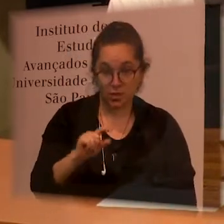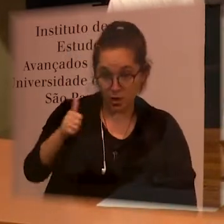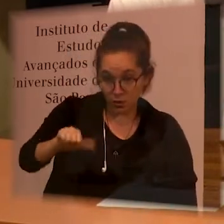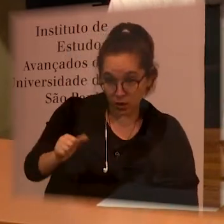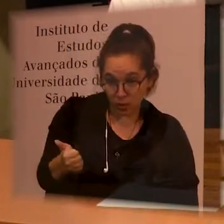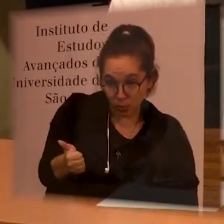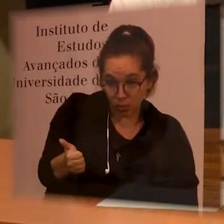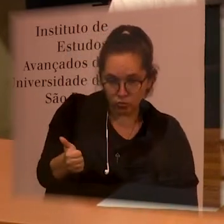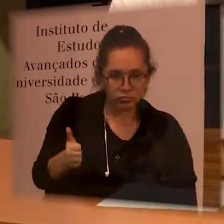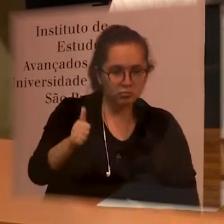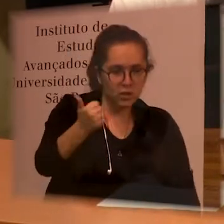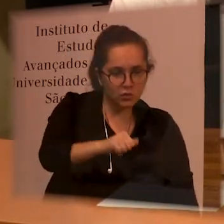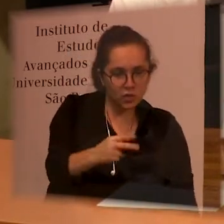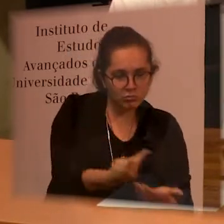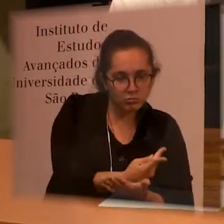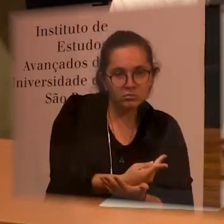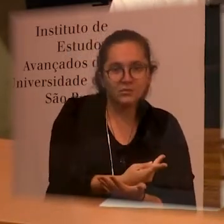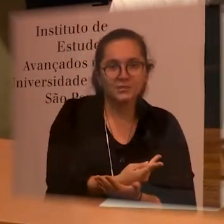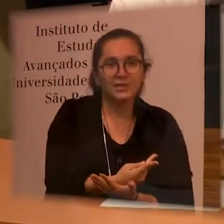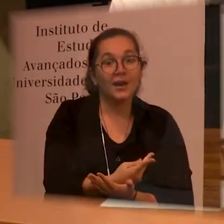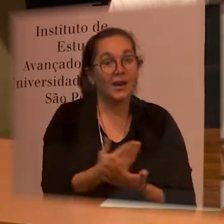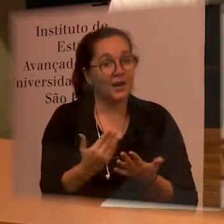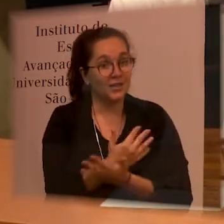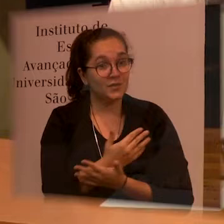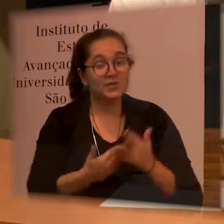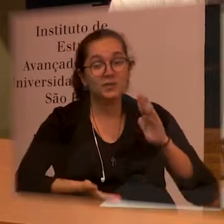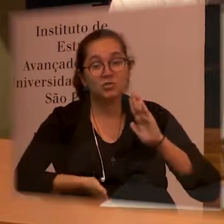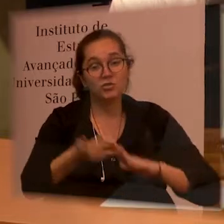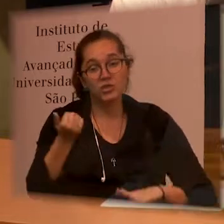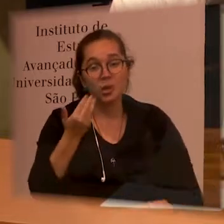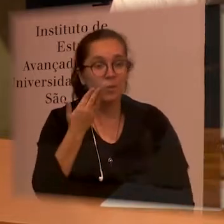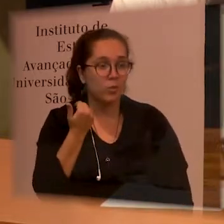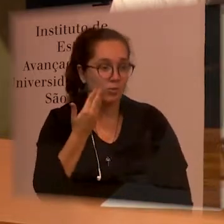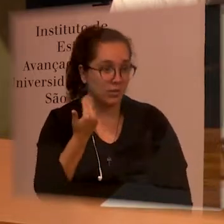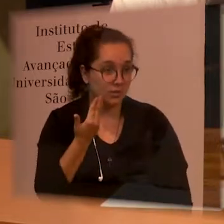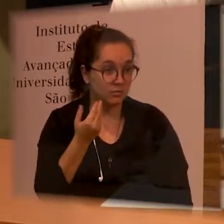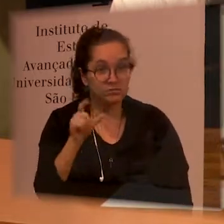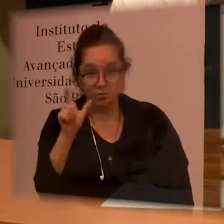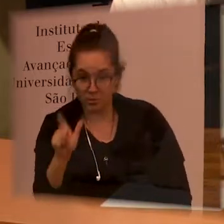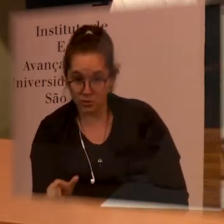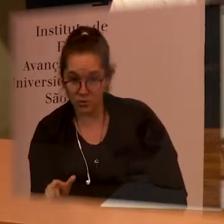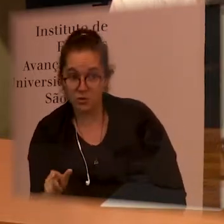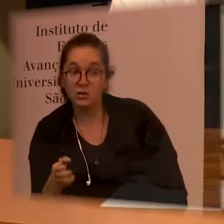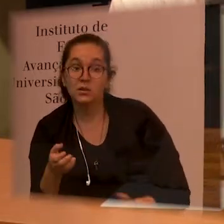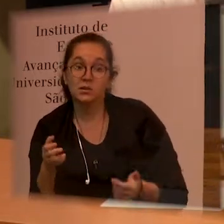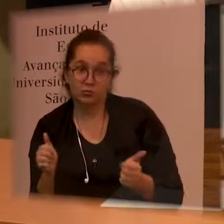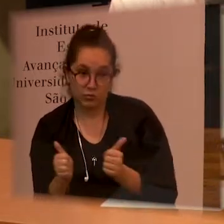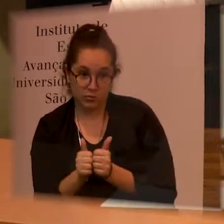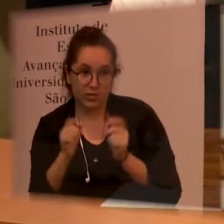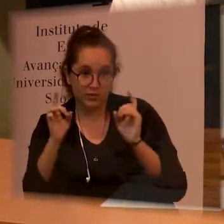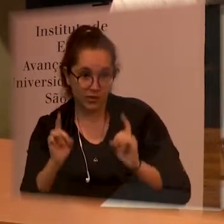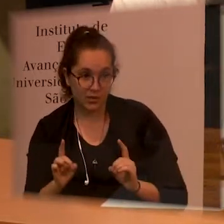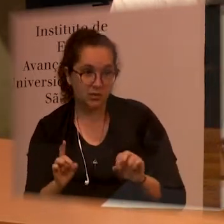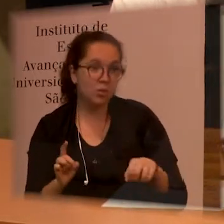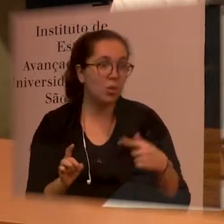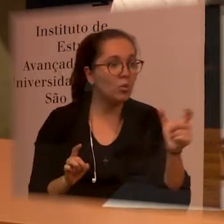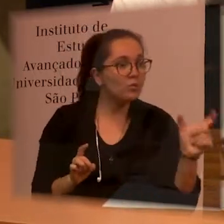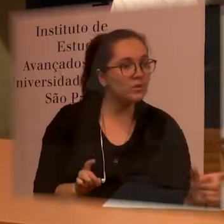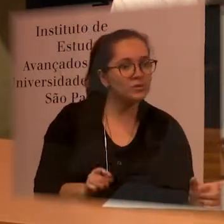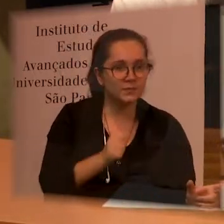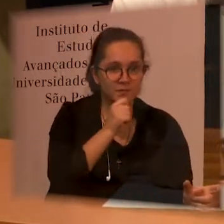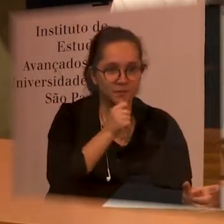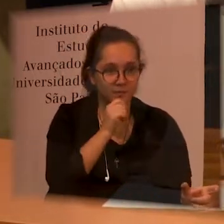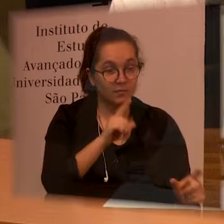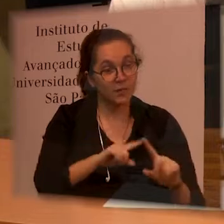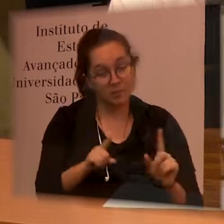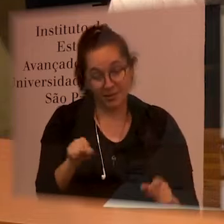takes to good works sometimes that limits the good results of everyone and this public which is the public